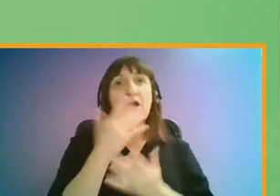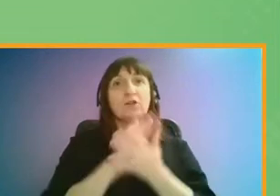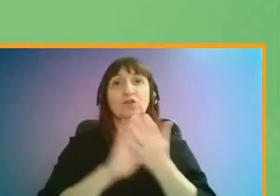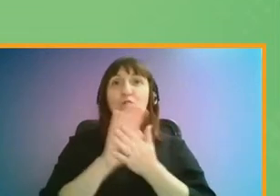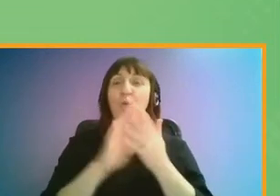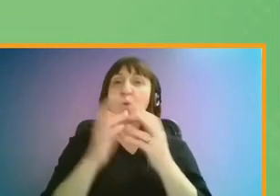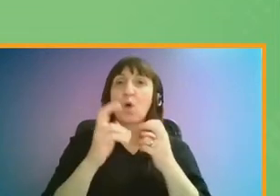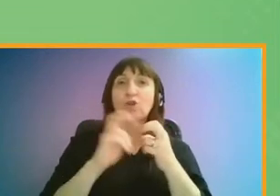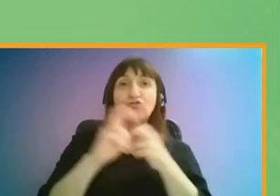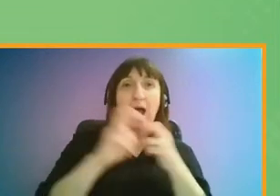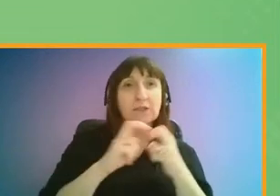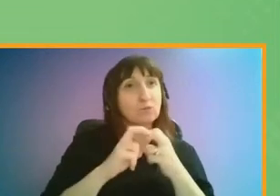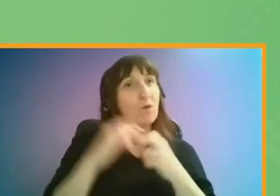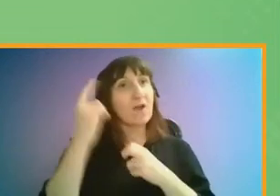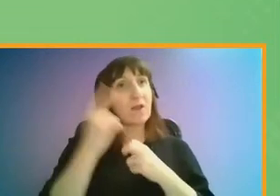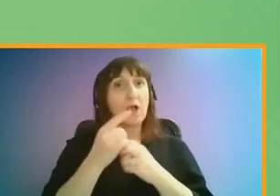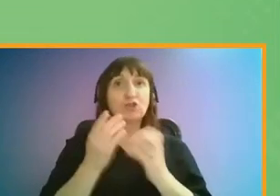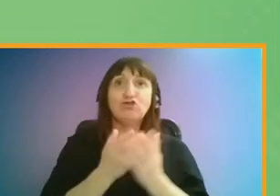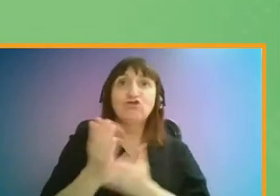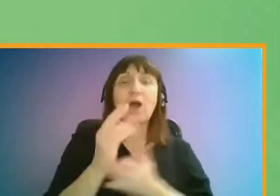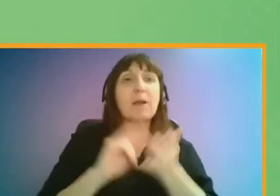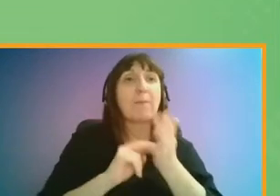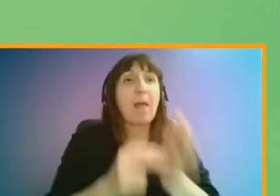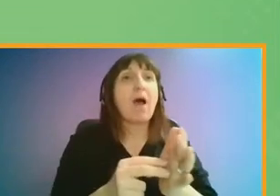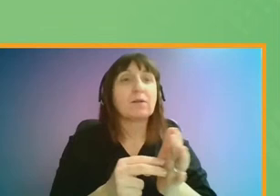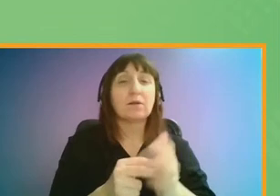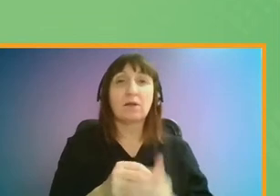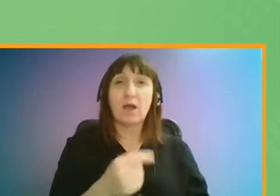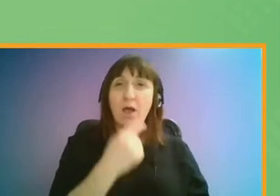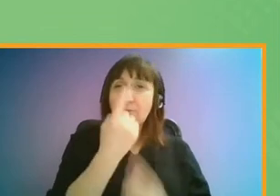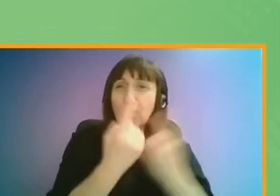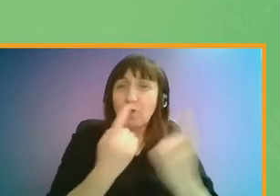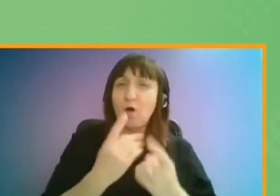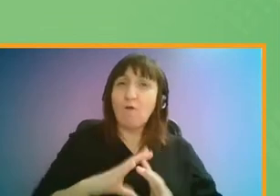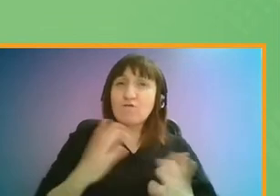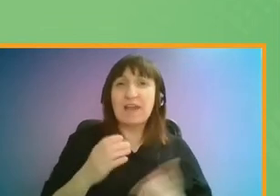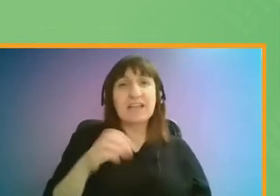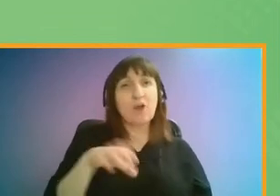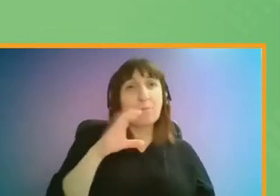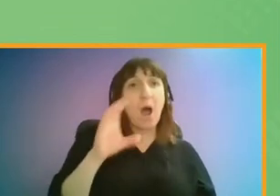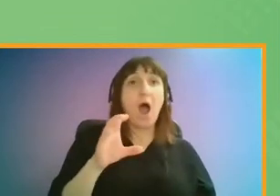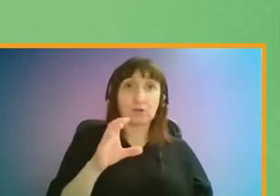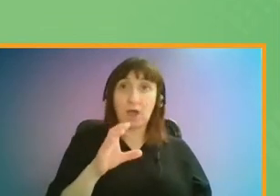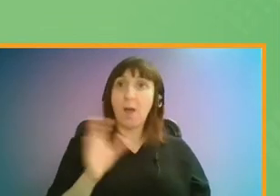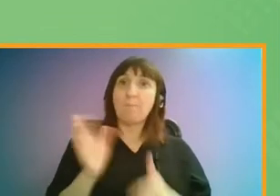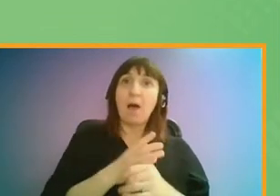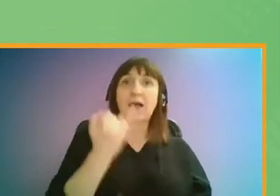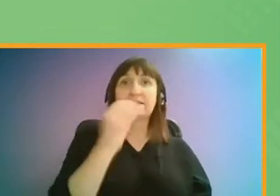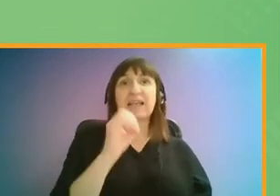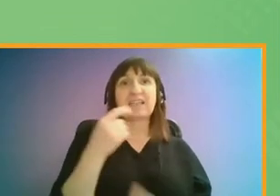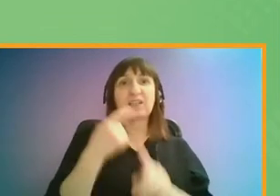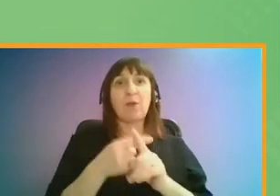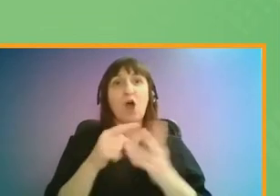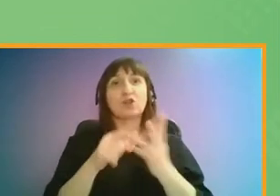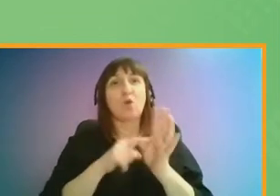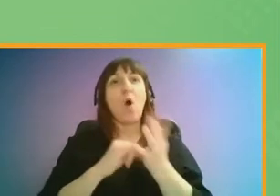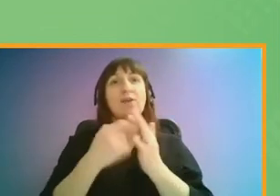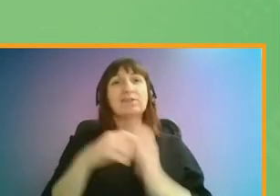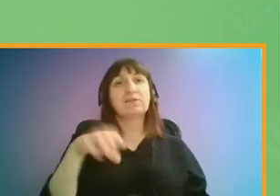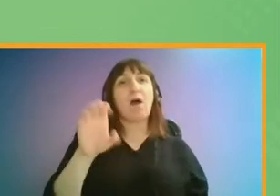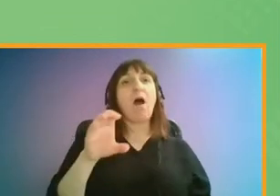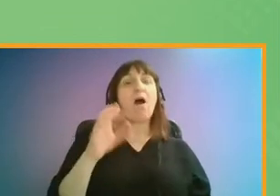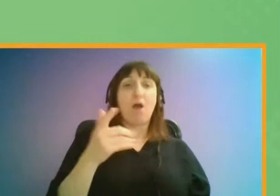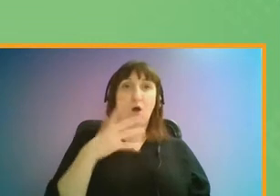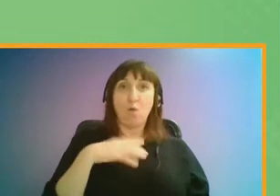London's journey planner. Many comments about keeping the Freedom Pass and restoring full use of the 60 plus Oyster reflect TFO's current